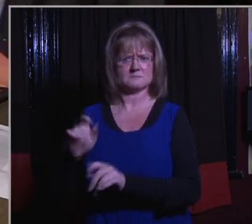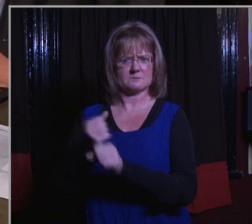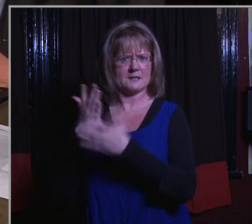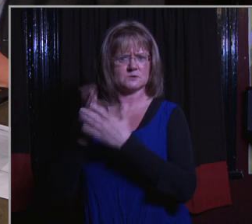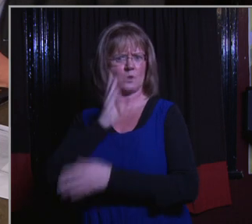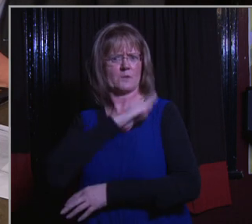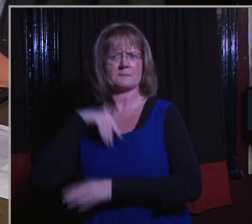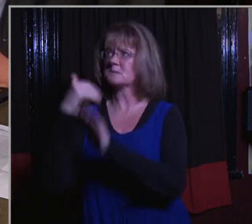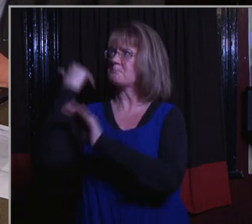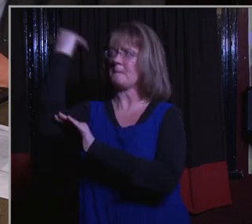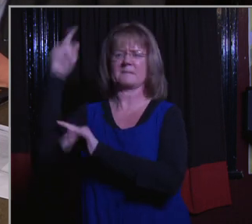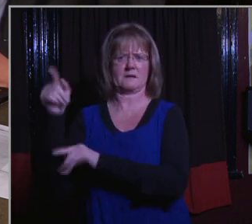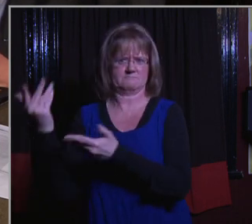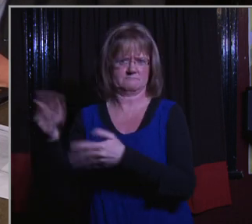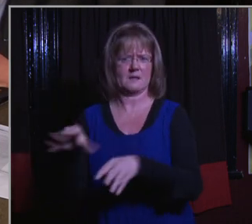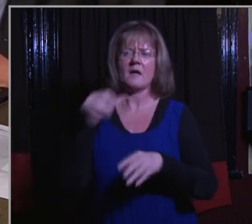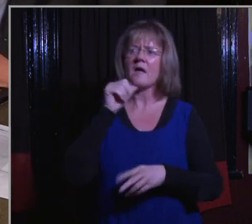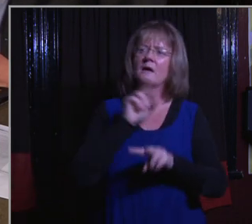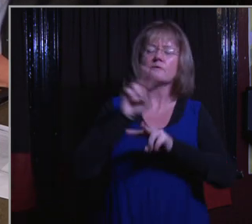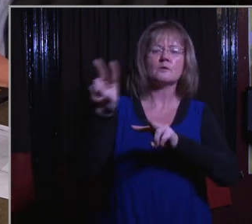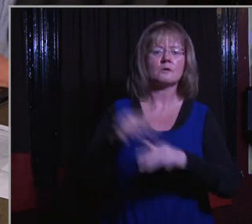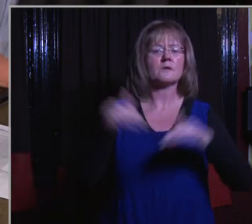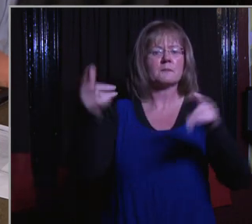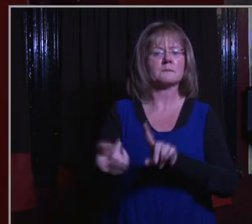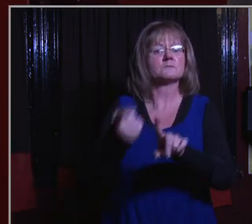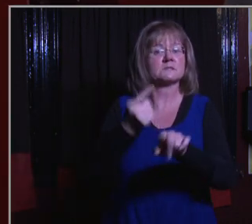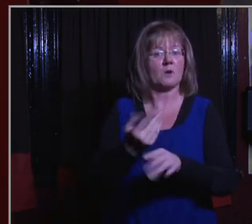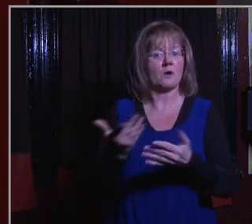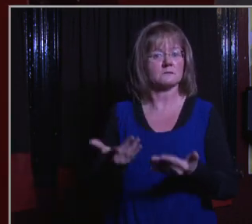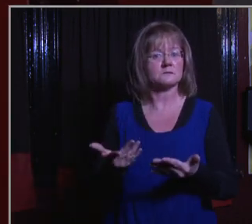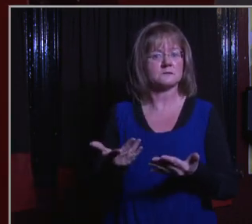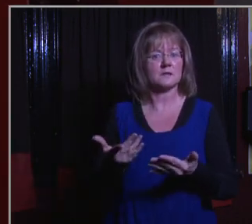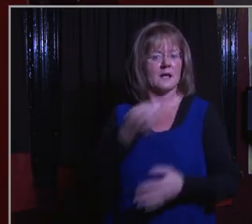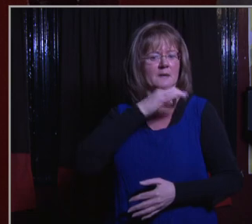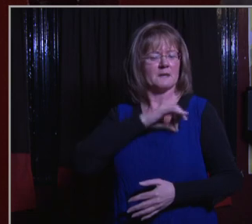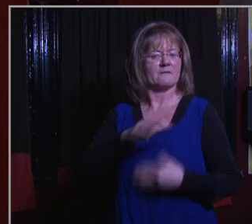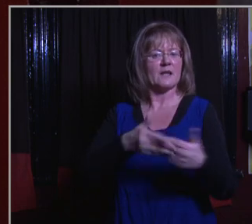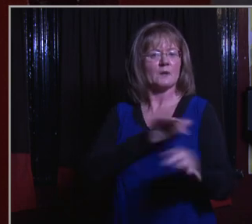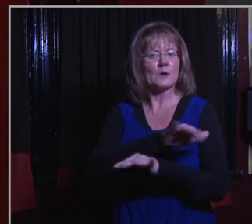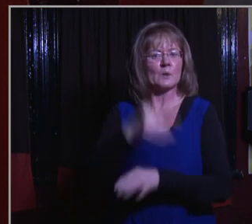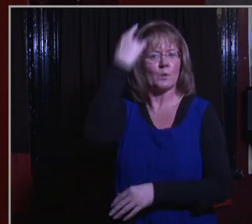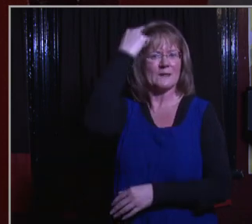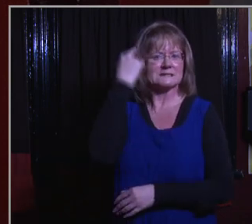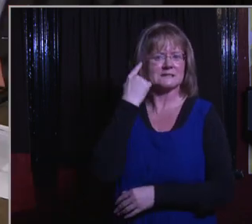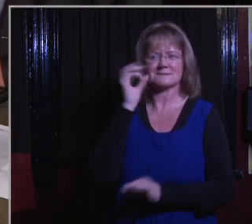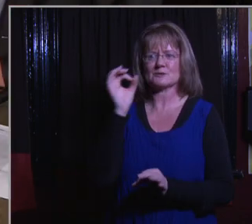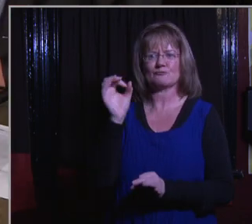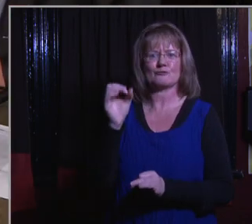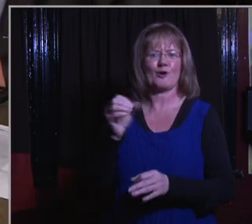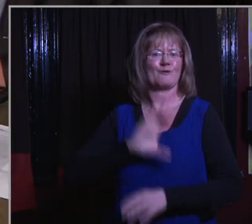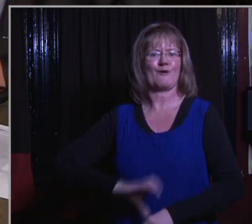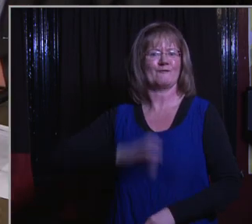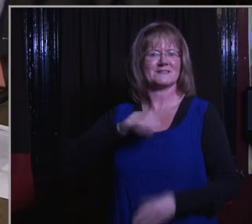higher standard than that. And yet if you look at the public response if it's benefited anyone it's Winston Peters who's effectively a no confidence vote.